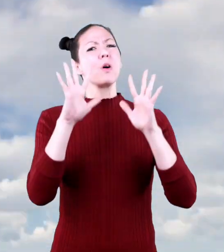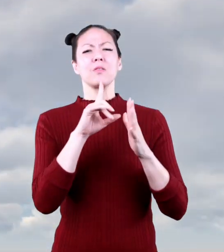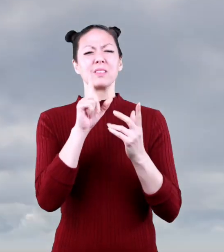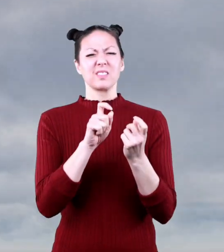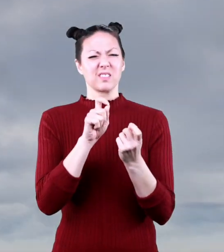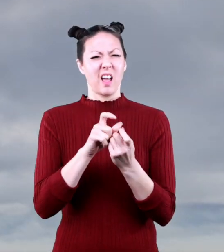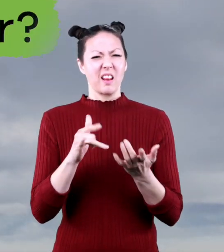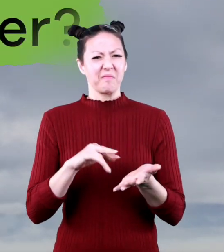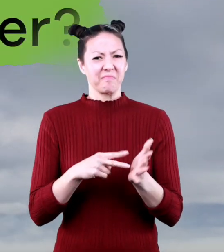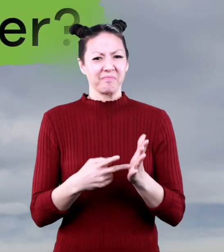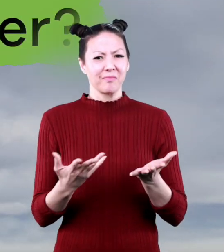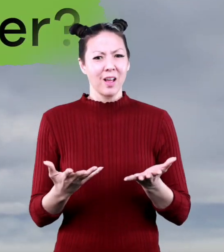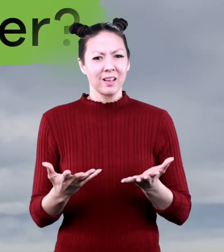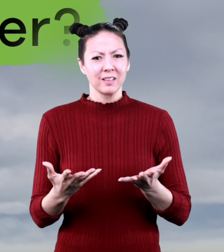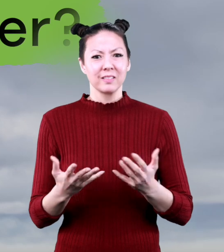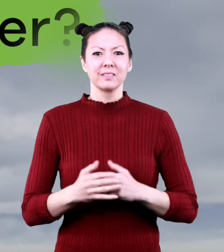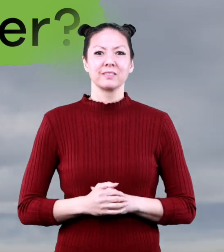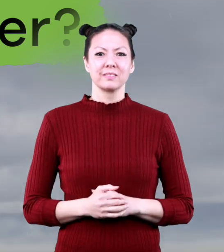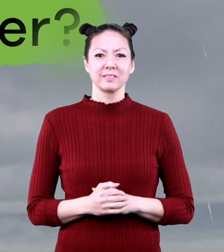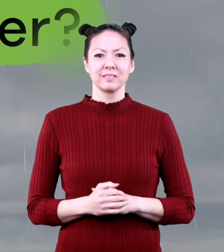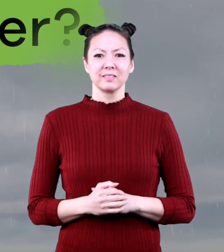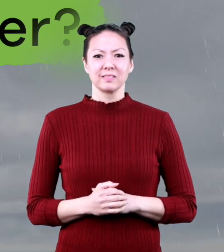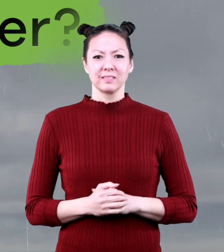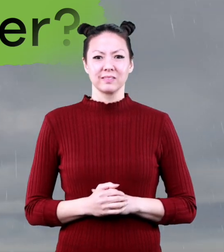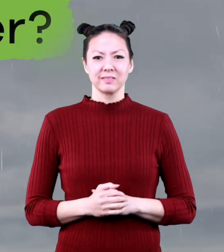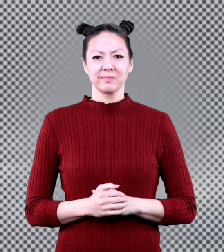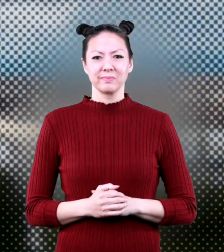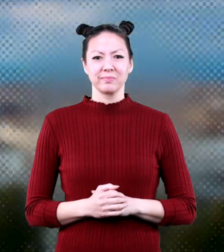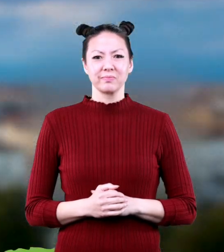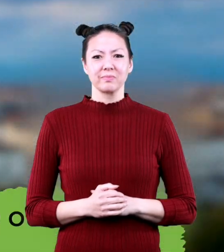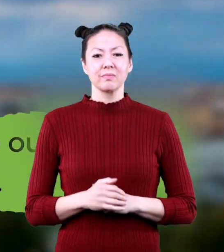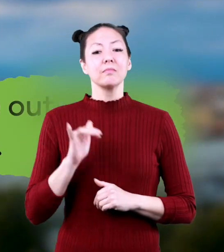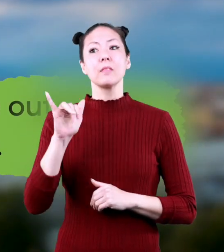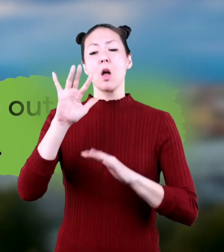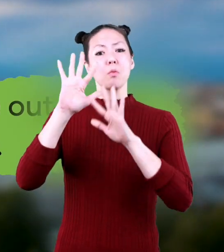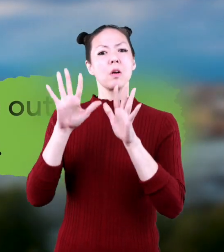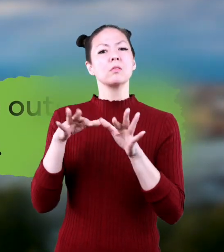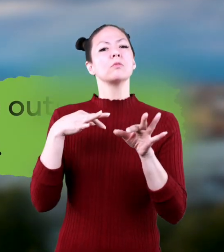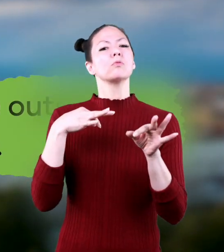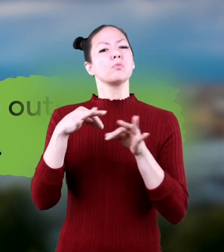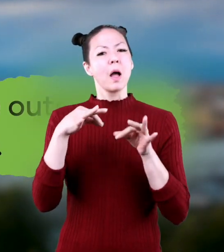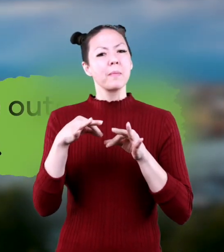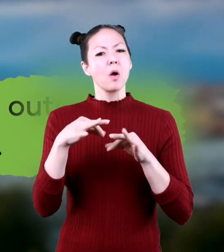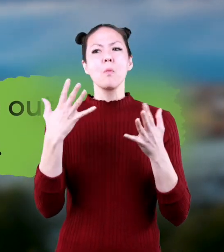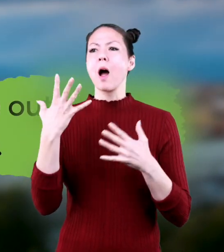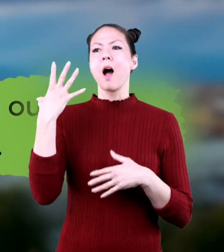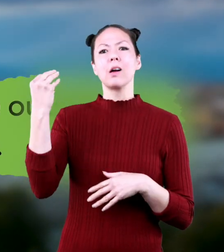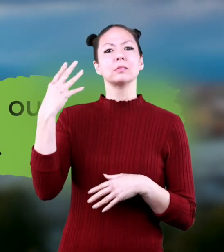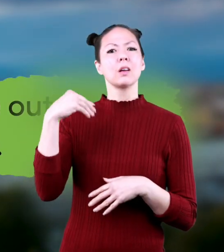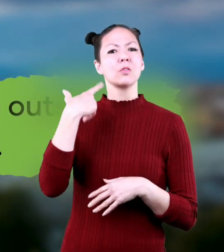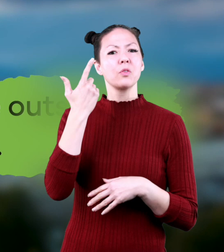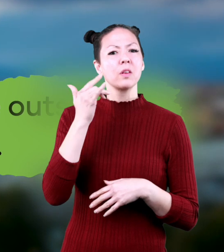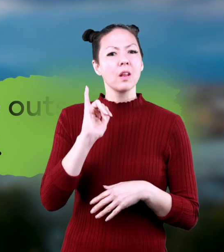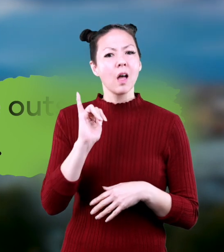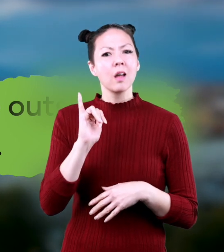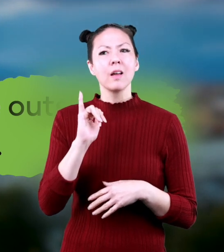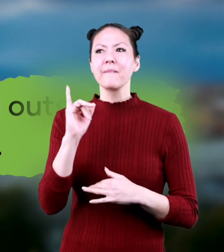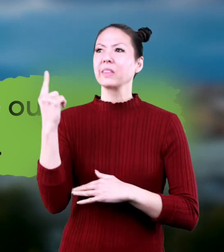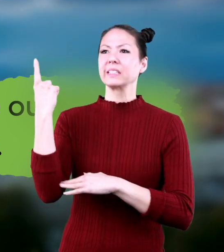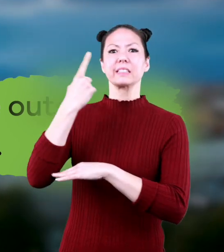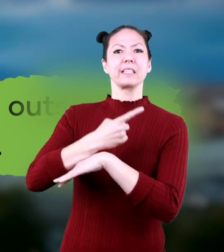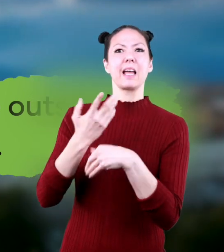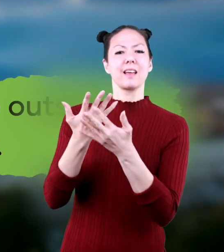So what is weather exactly? Weather describes what it is like outside